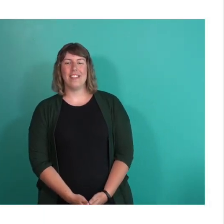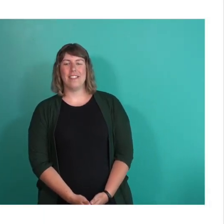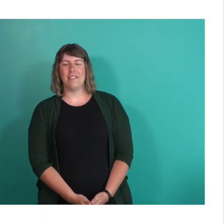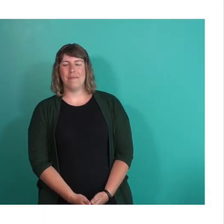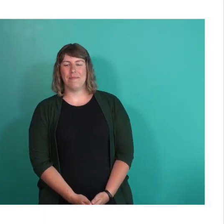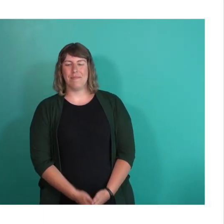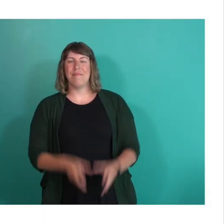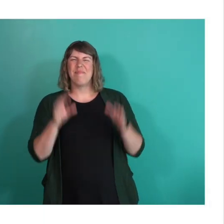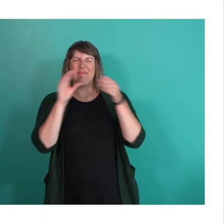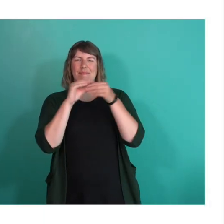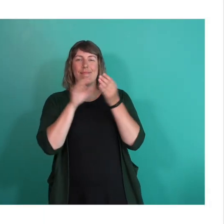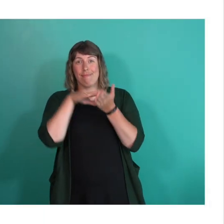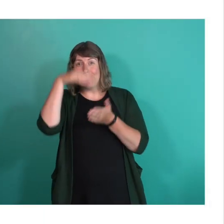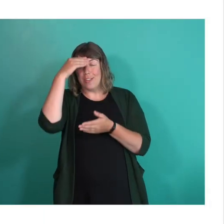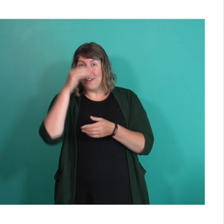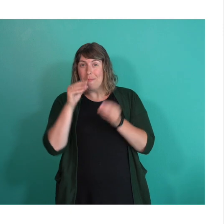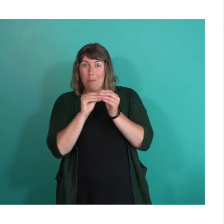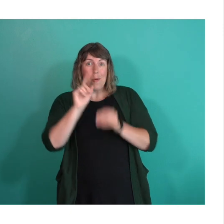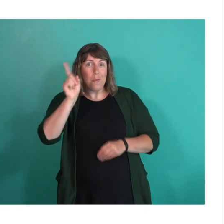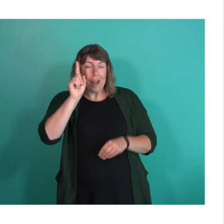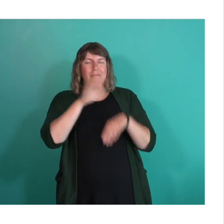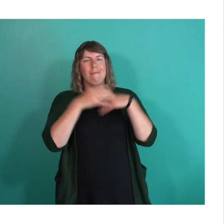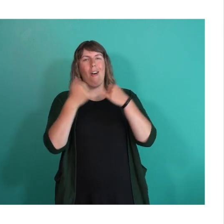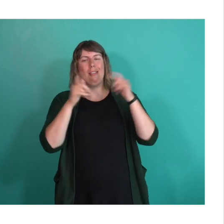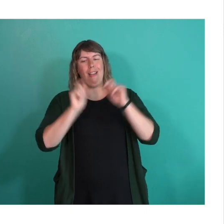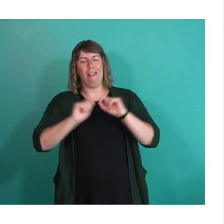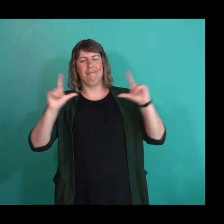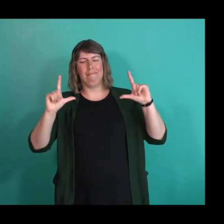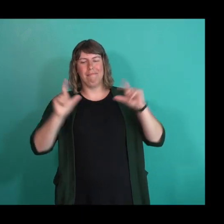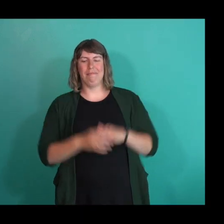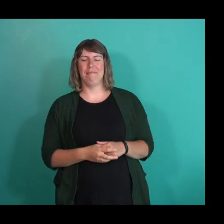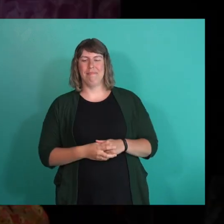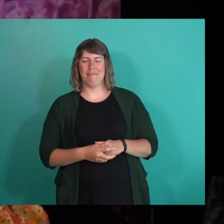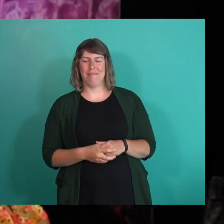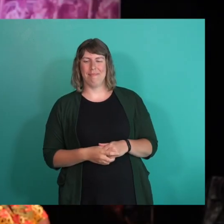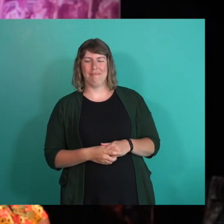Learn more at td.com slash forever progressing.